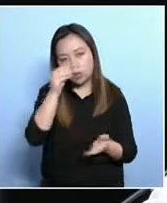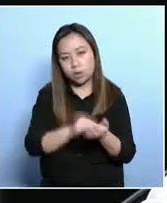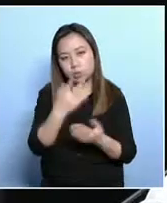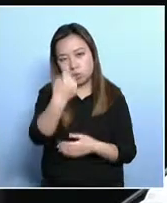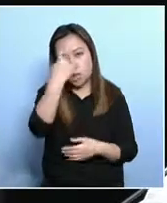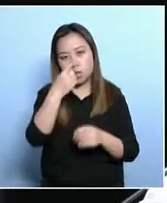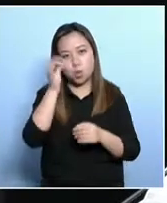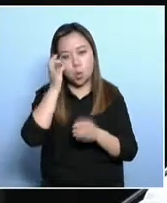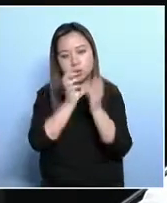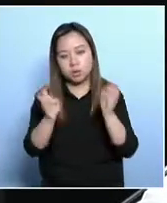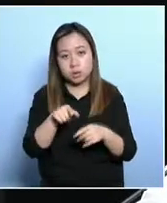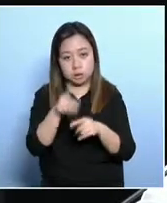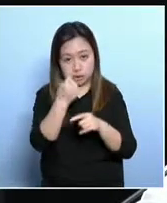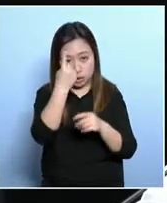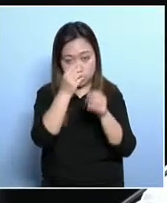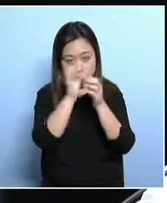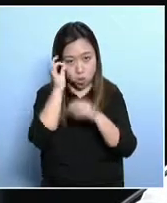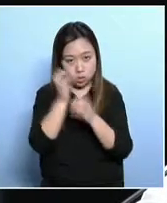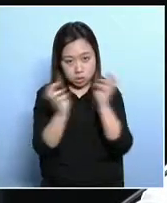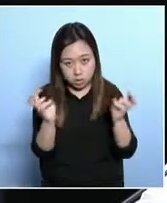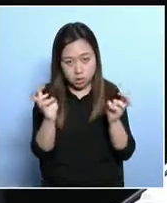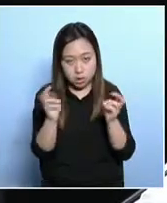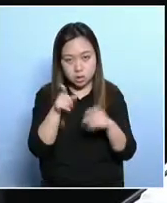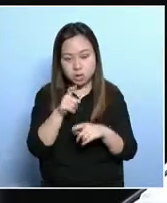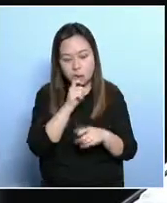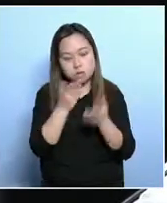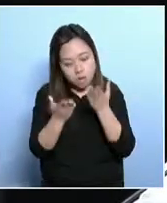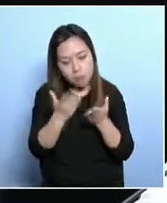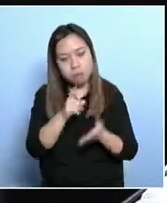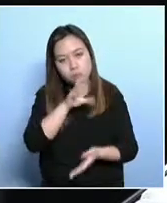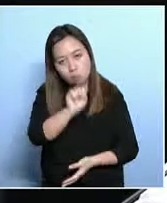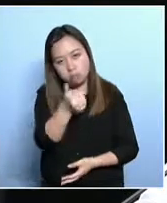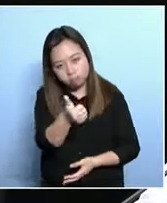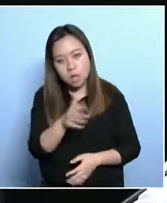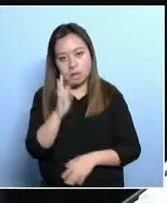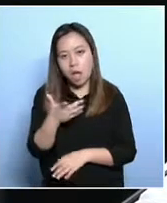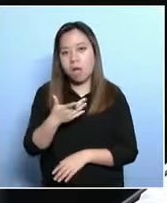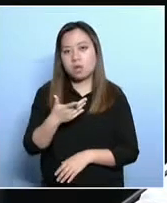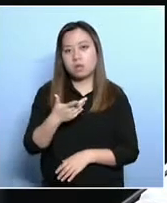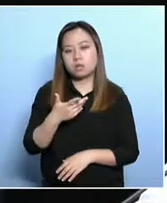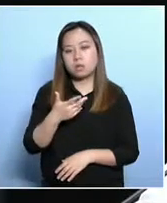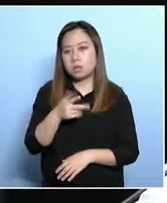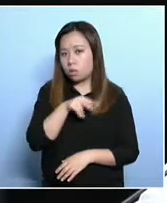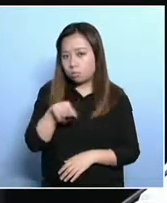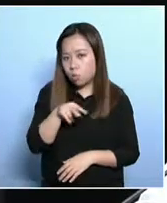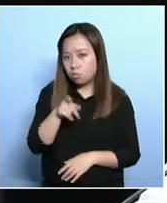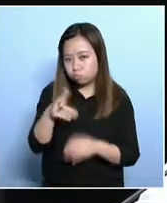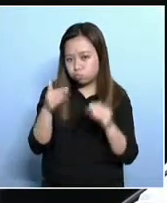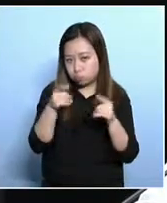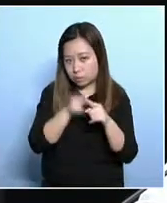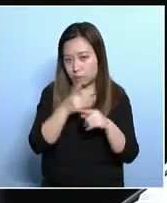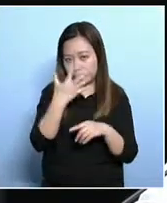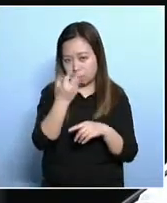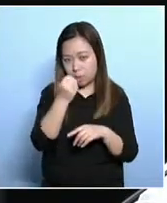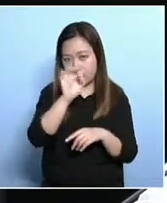improve on the income of the poor. The government has only set up one poverty line. It's of reference